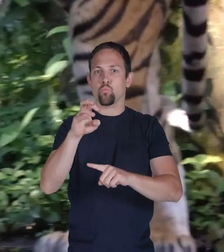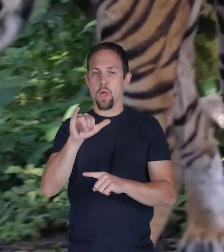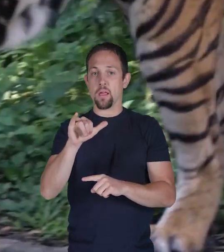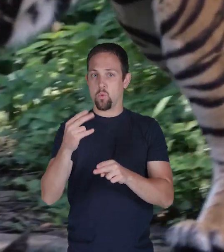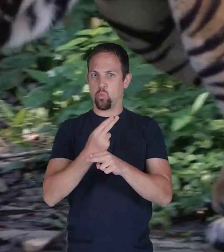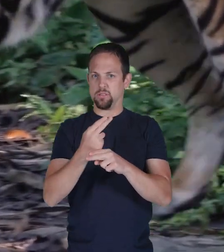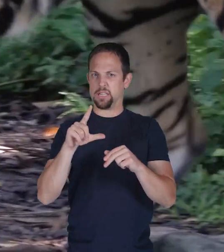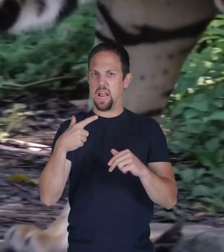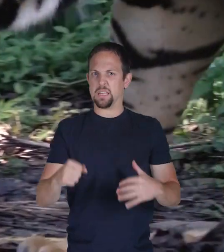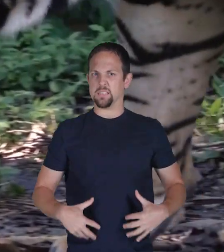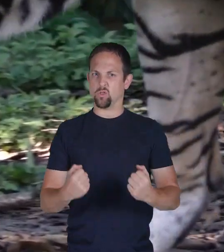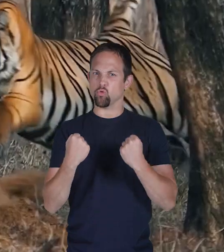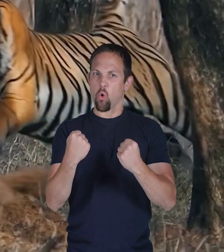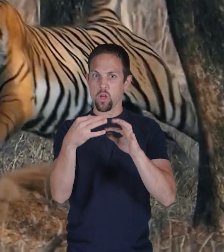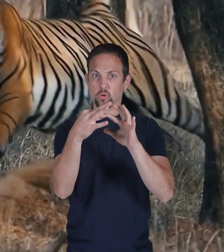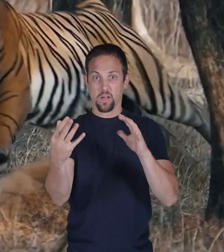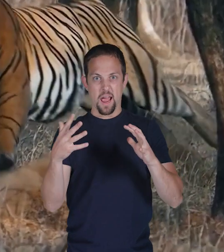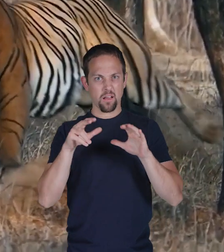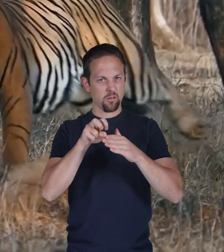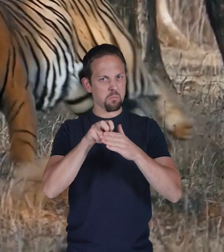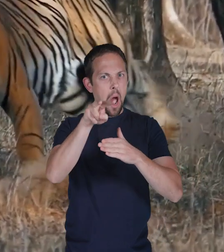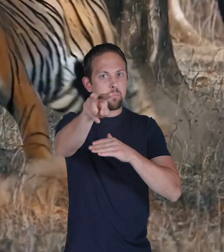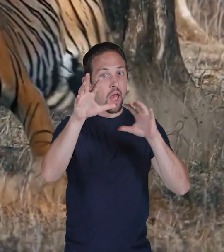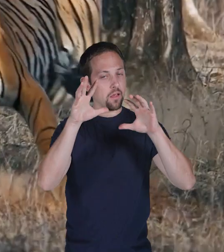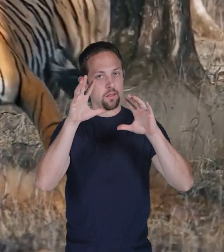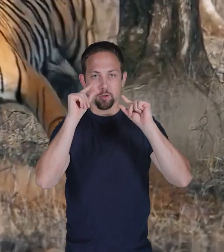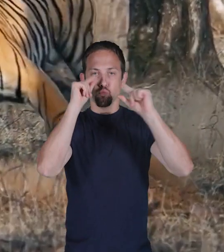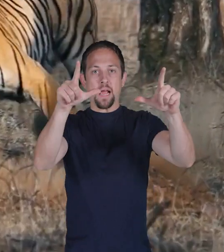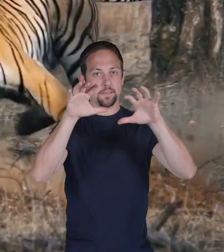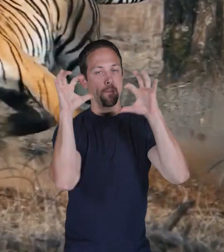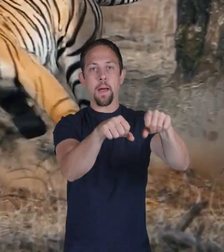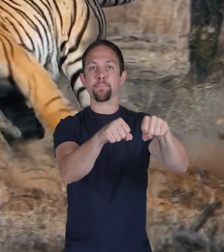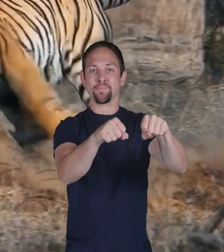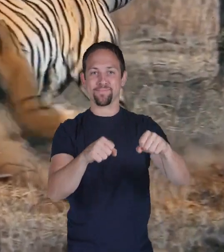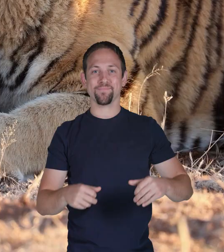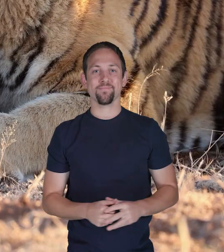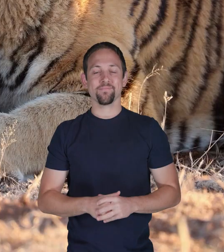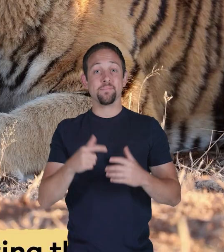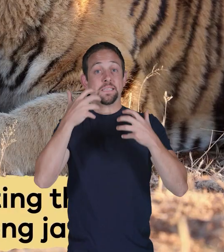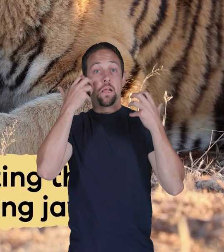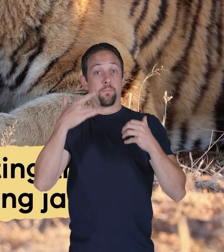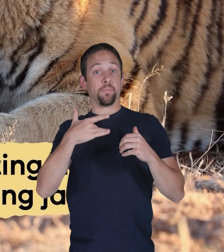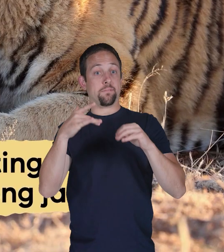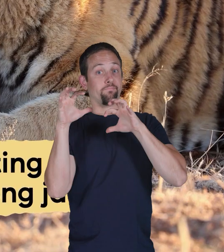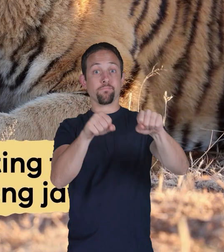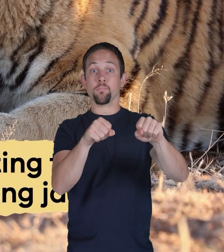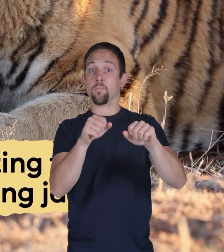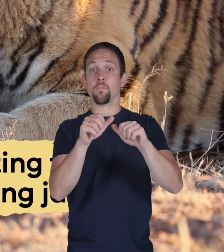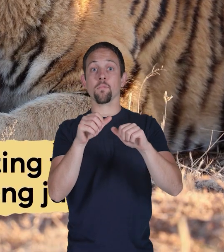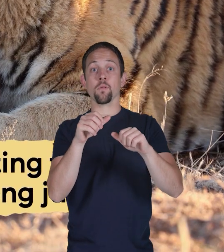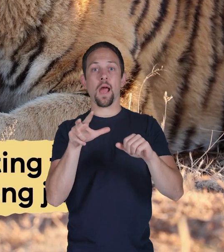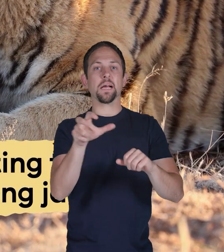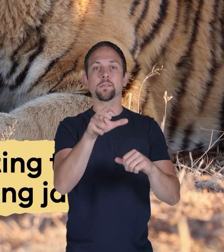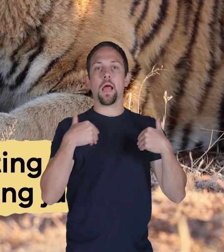Their powerful legs and sharp claws allow them to leap a long distance to surprise their prey. Tigers usually attack by